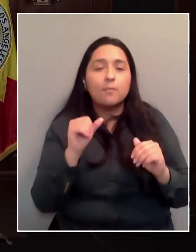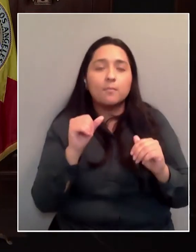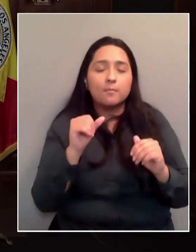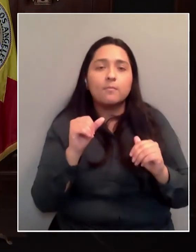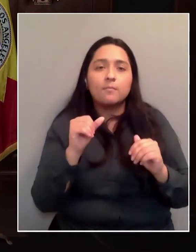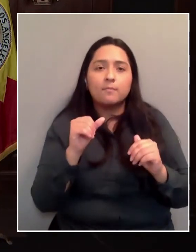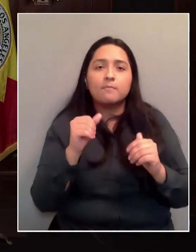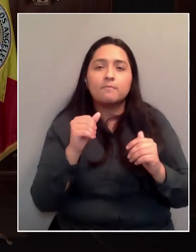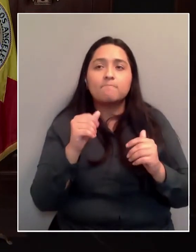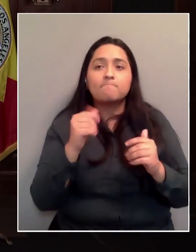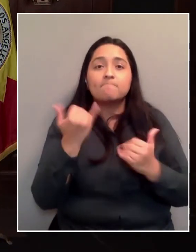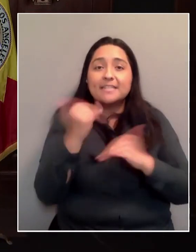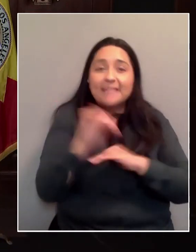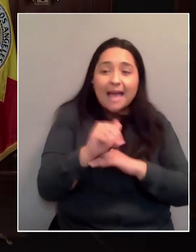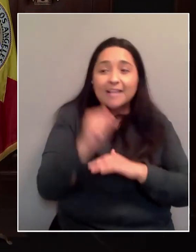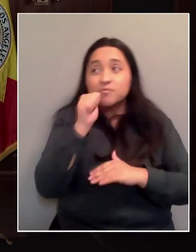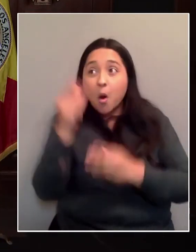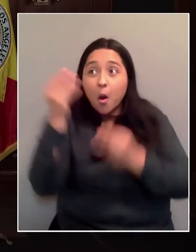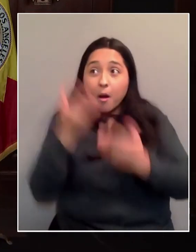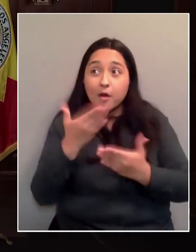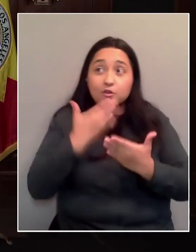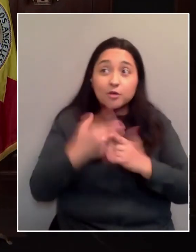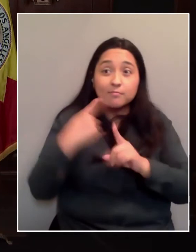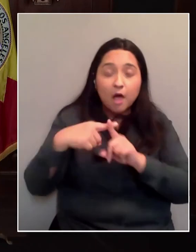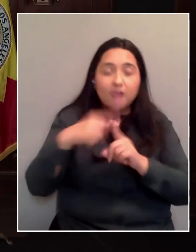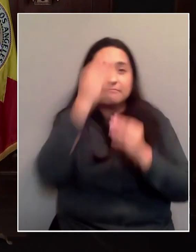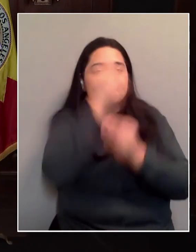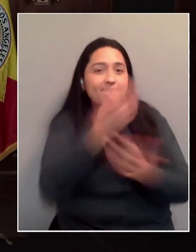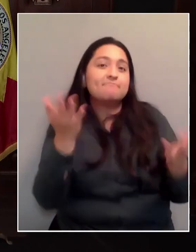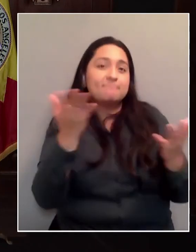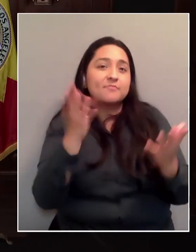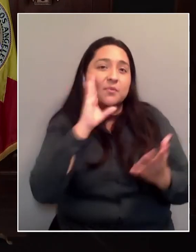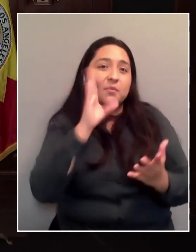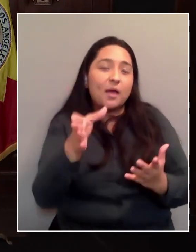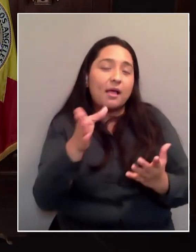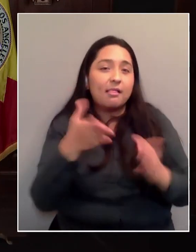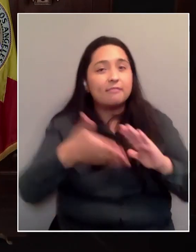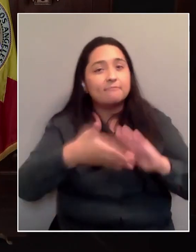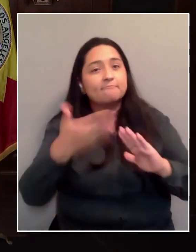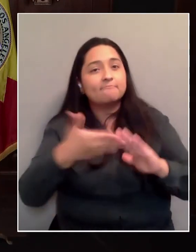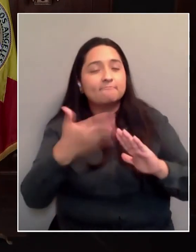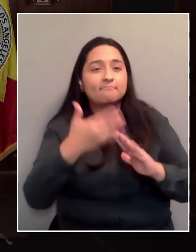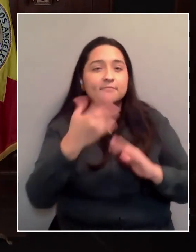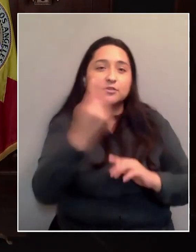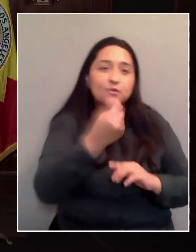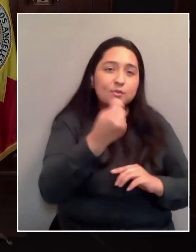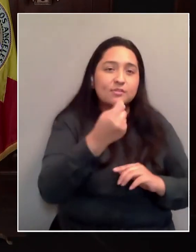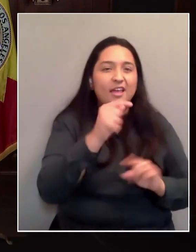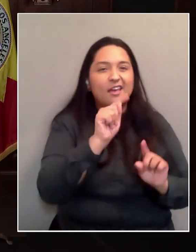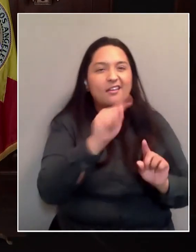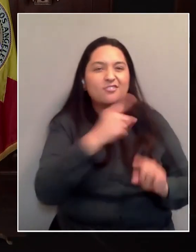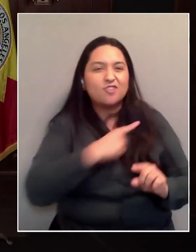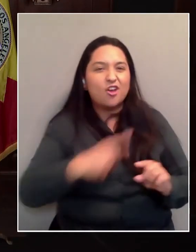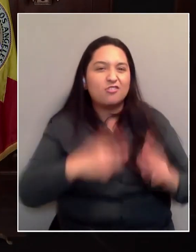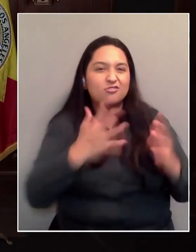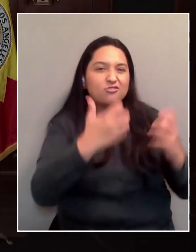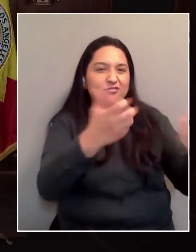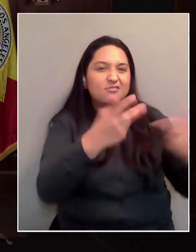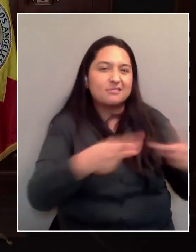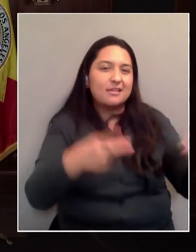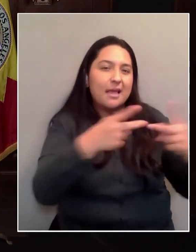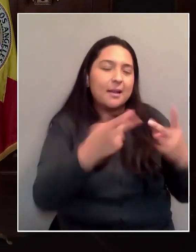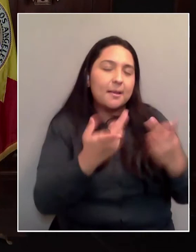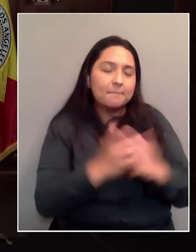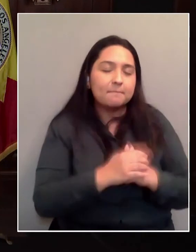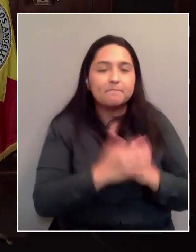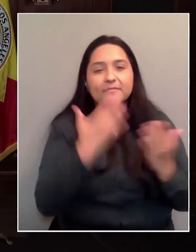news tonight or tomorrow, we'll be back up and running at those sites on Tuesday. And thank you for your patience. Muy buenas tardes